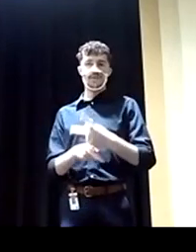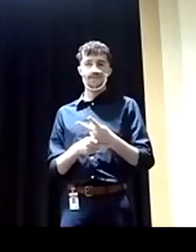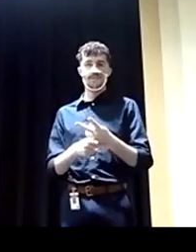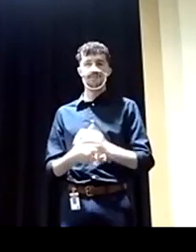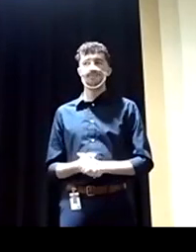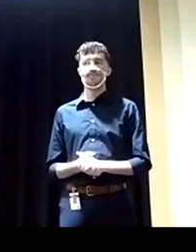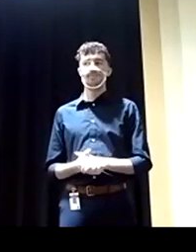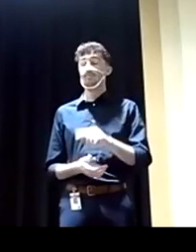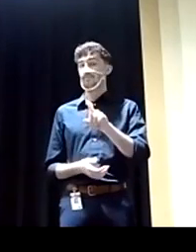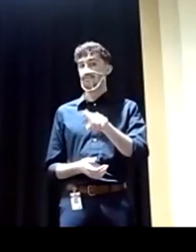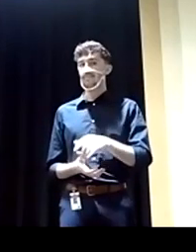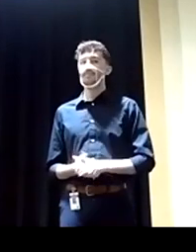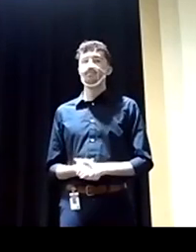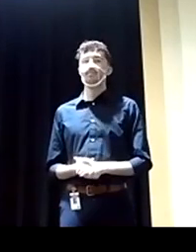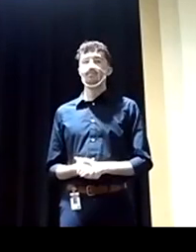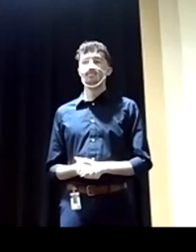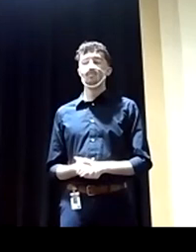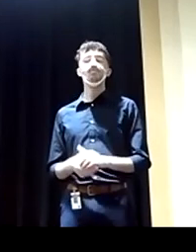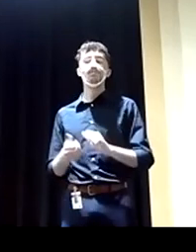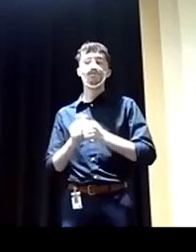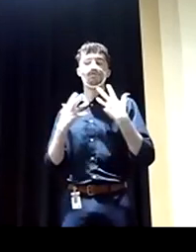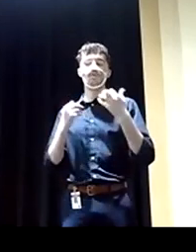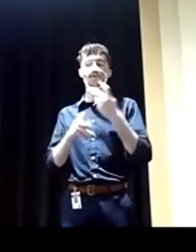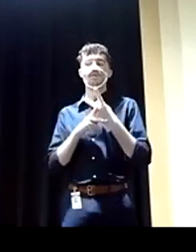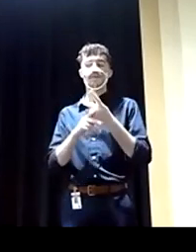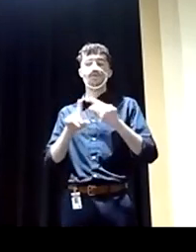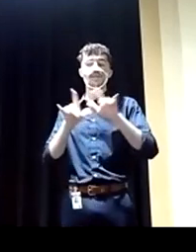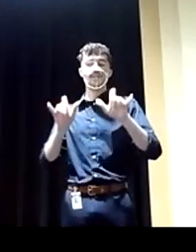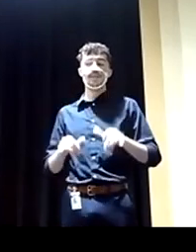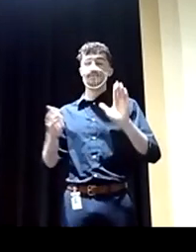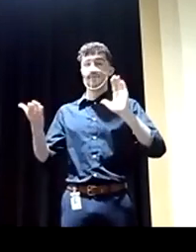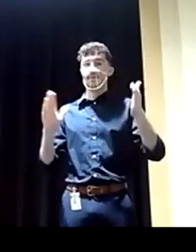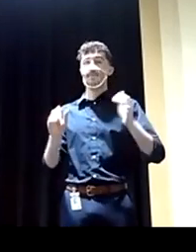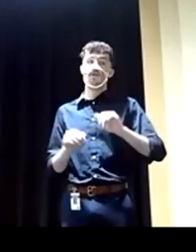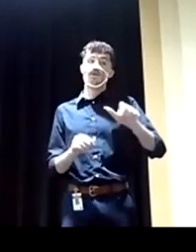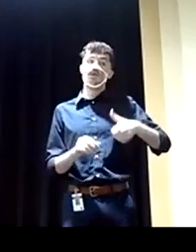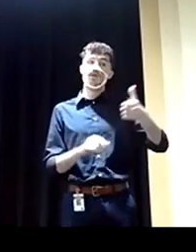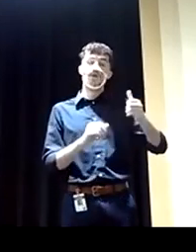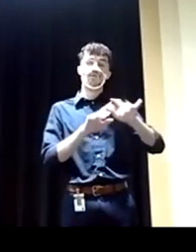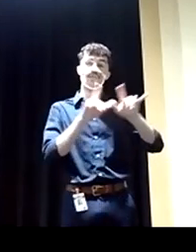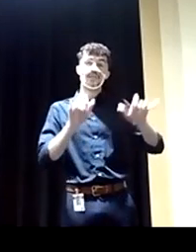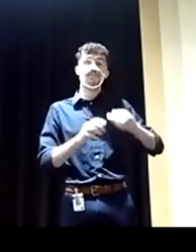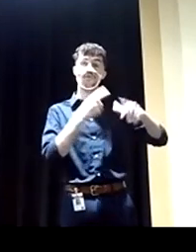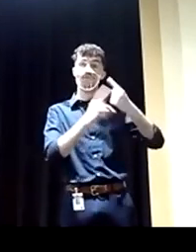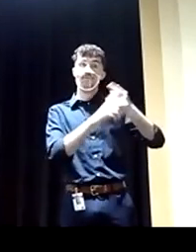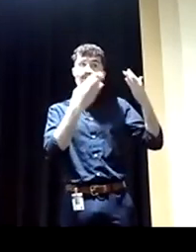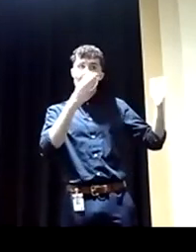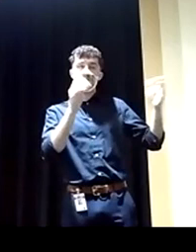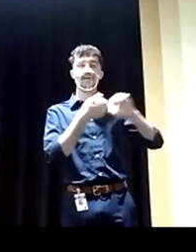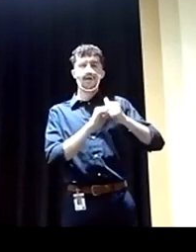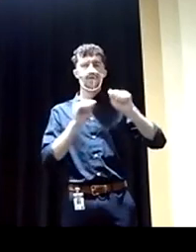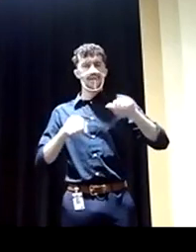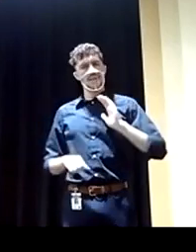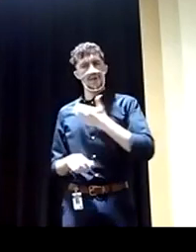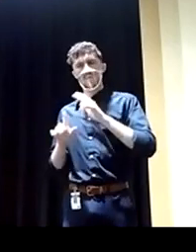The question is, how does our health care system compare to those globally and how should we be trying to model our